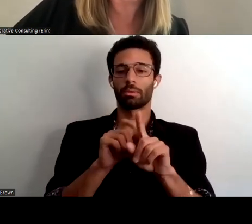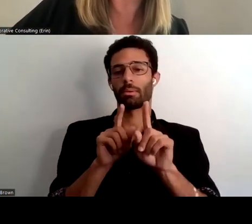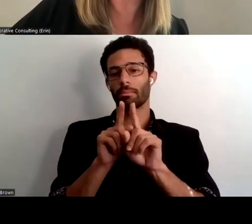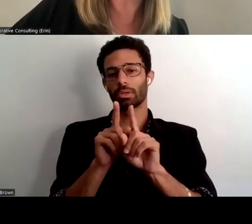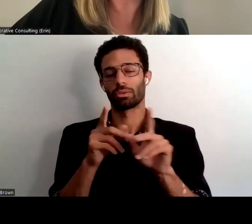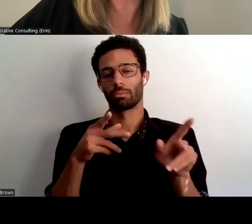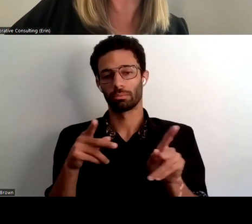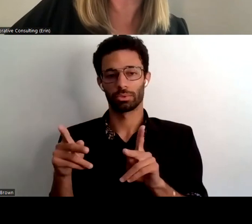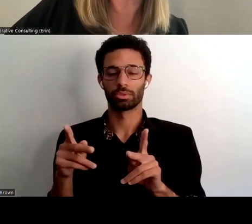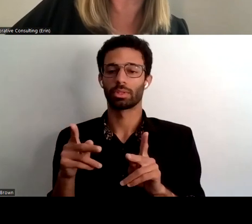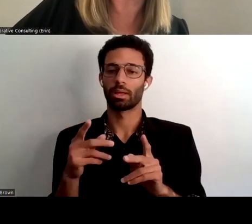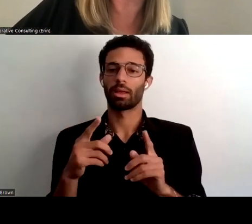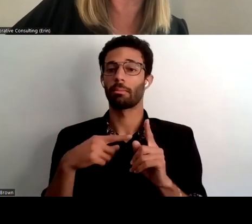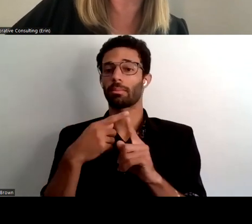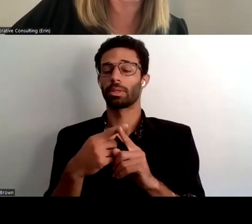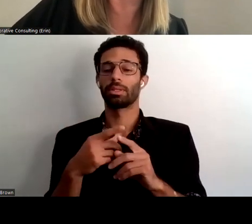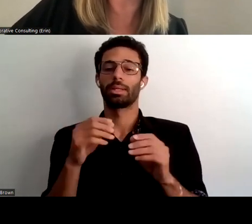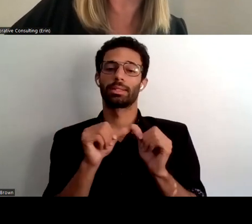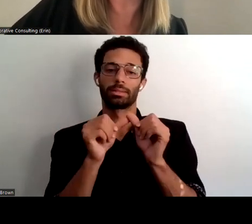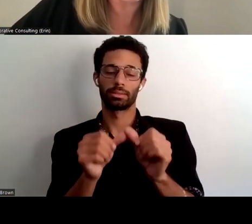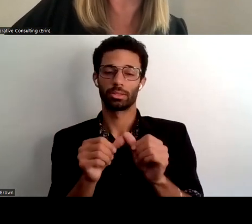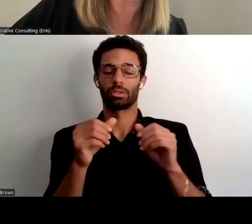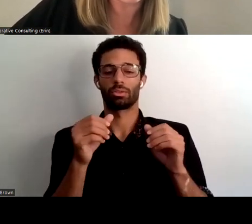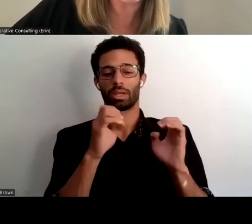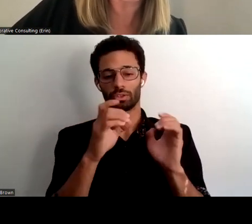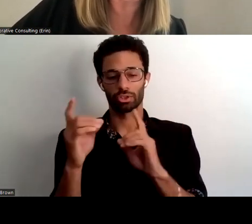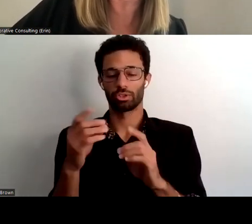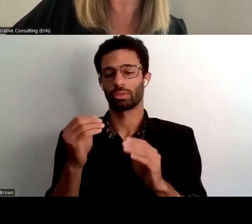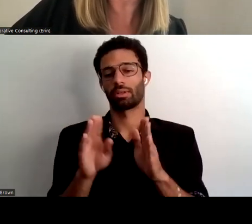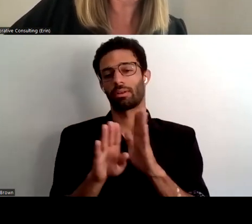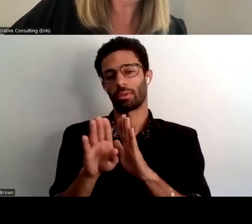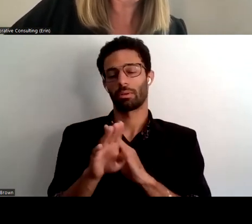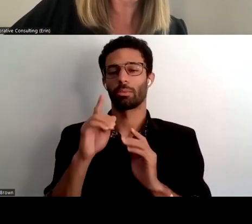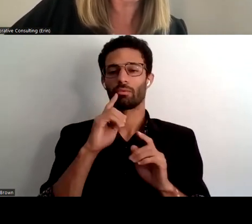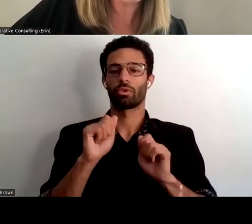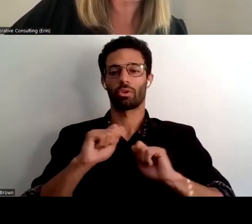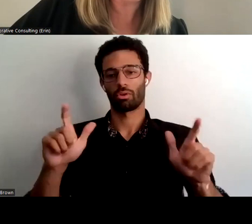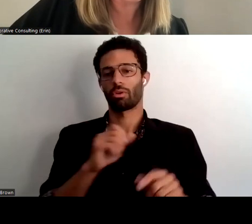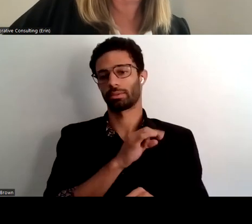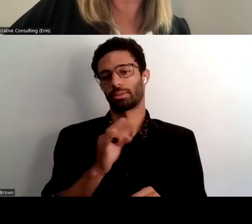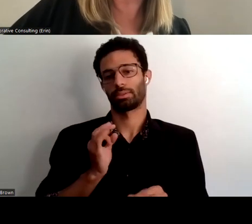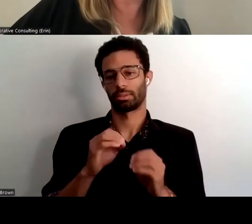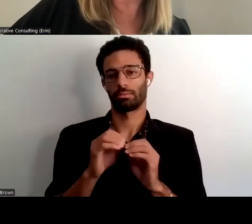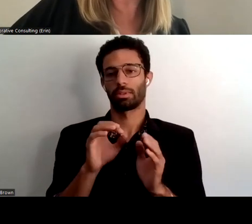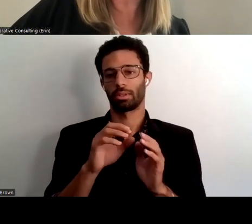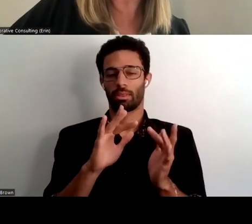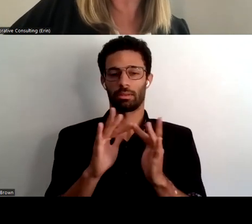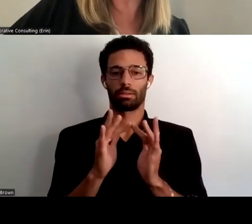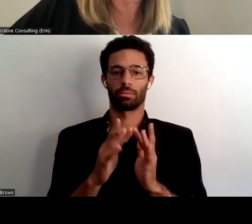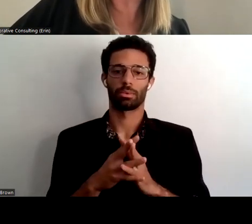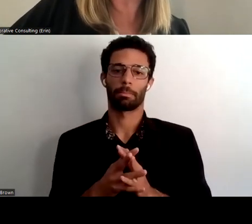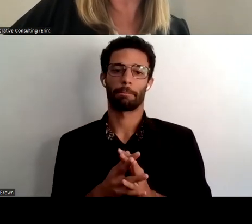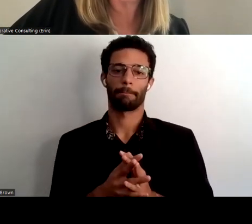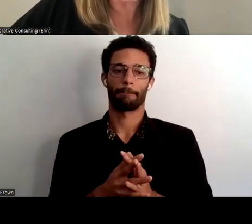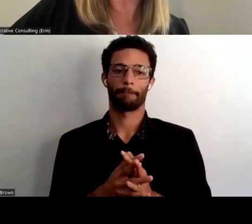plus uh continued education and professional development for all staff within the network for the next trait